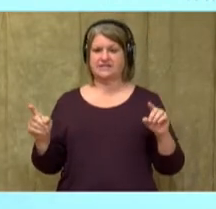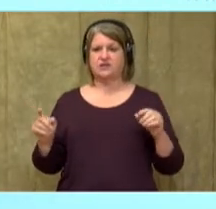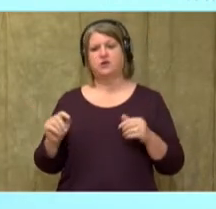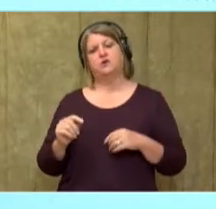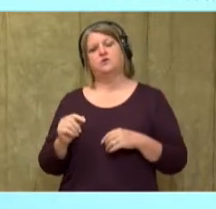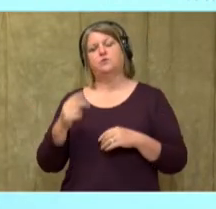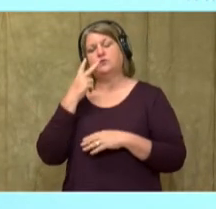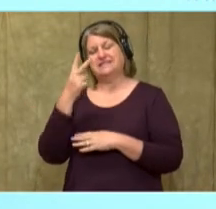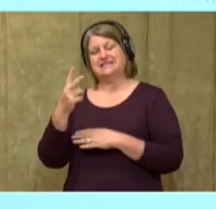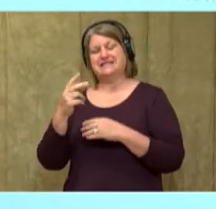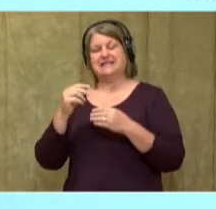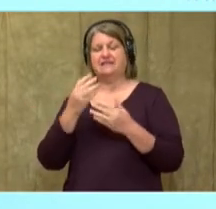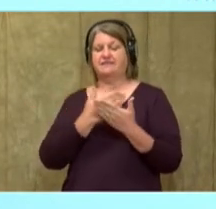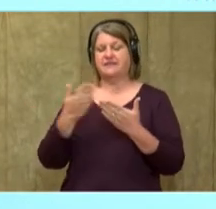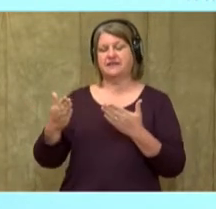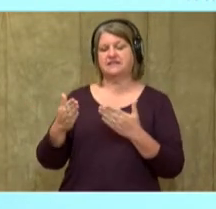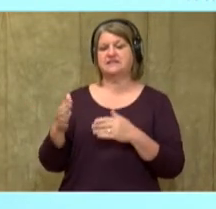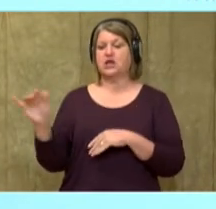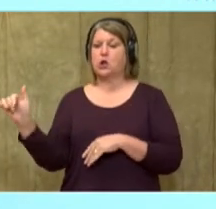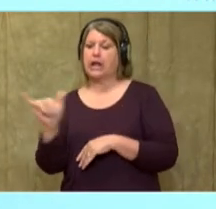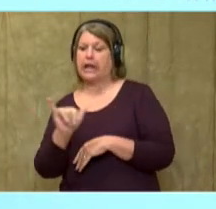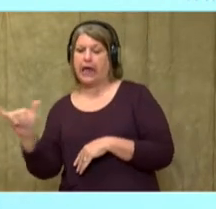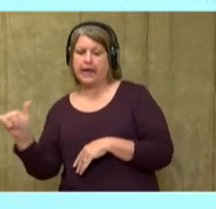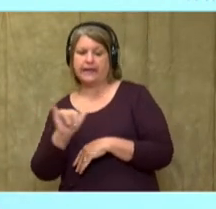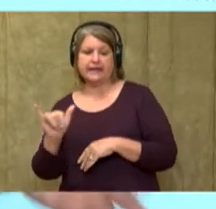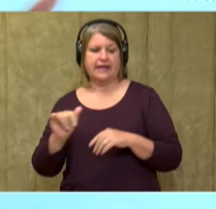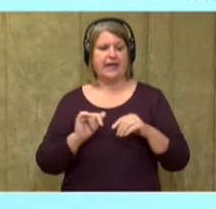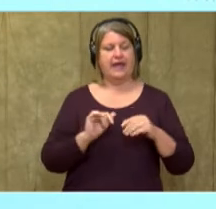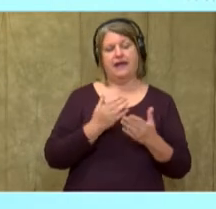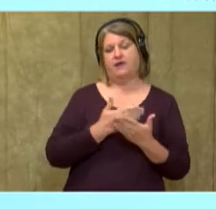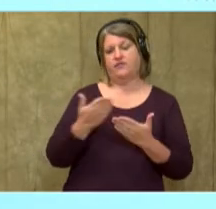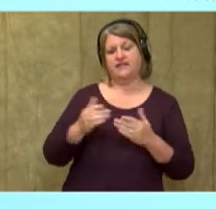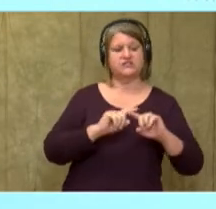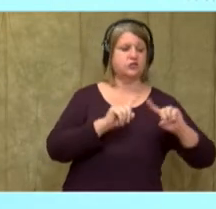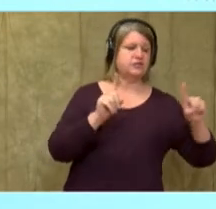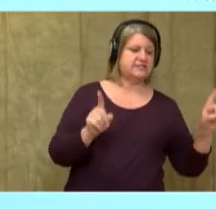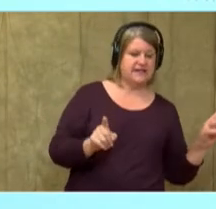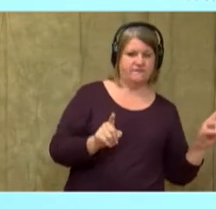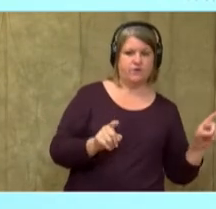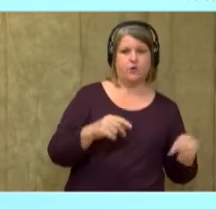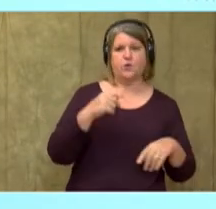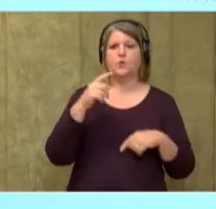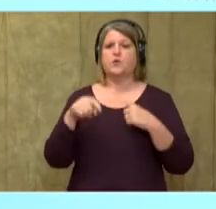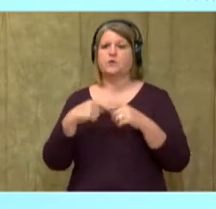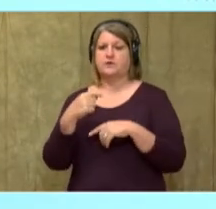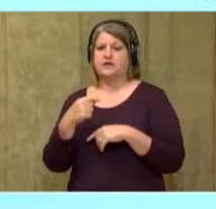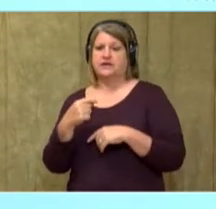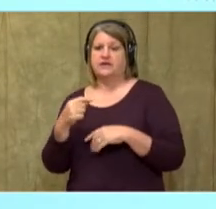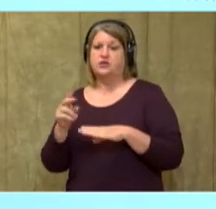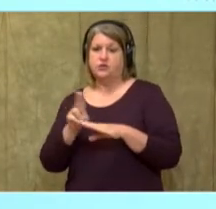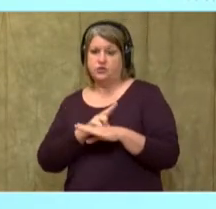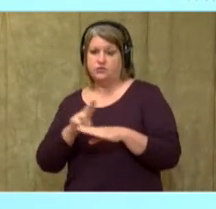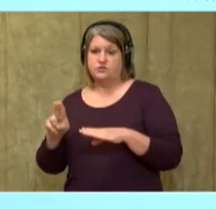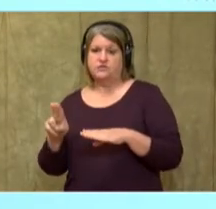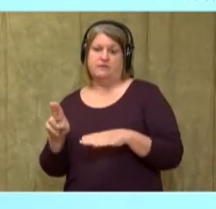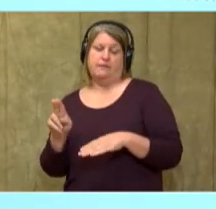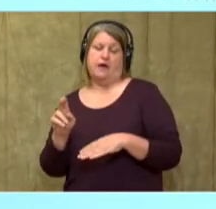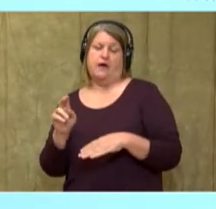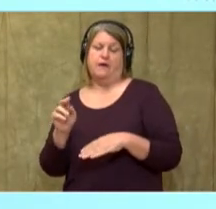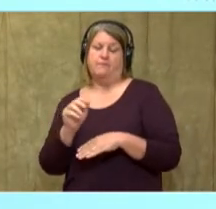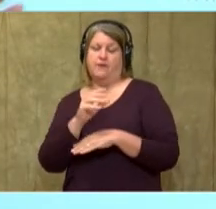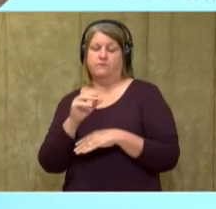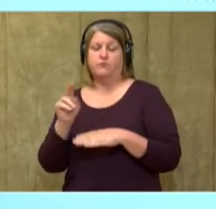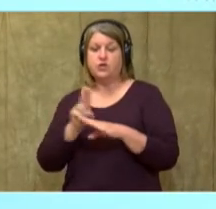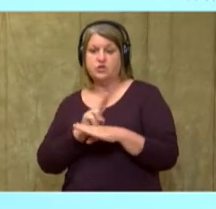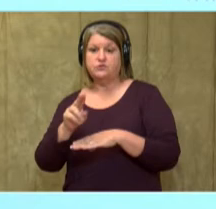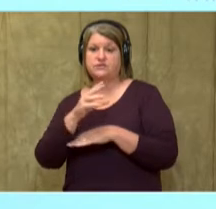and how they are different. When we are talking about how something is alike or the same, we use the word and. When we're talking about